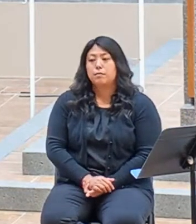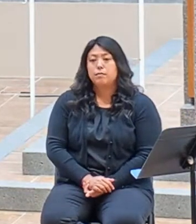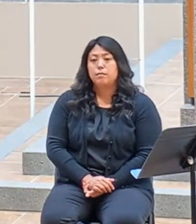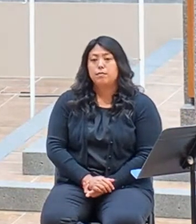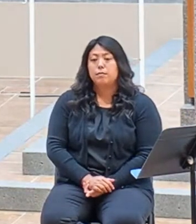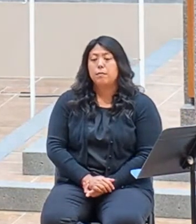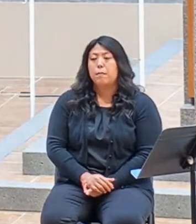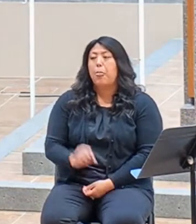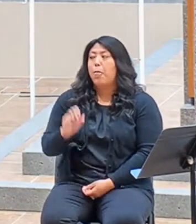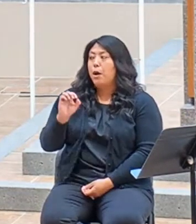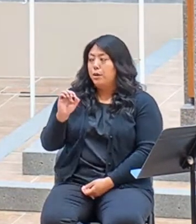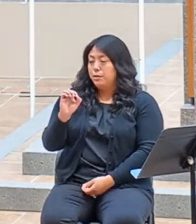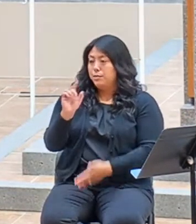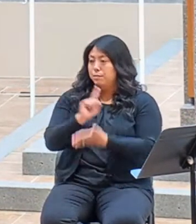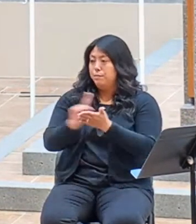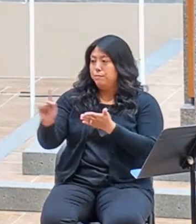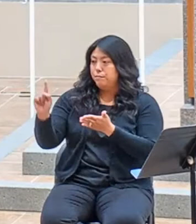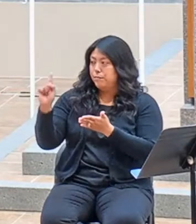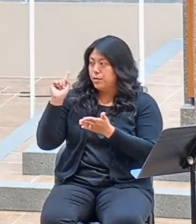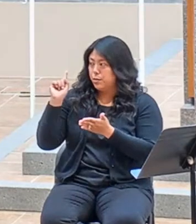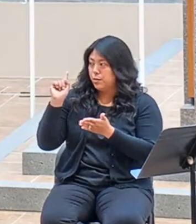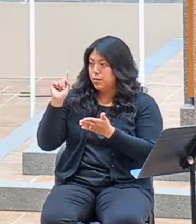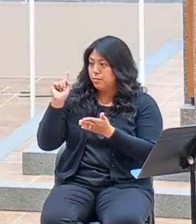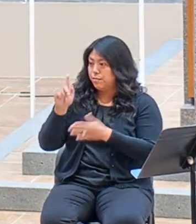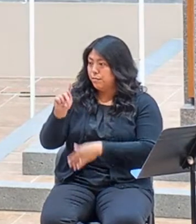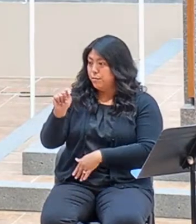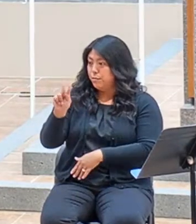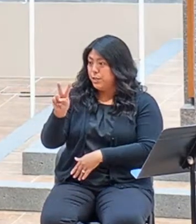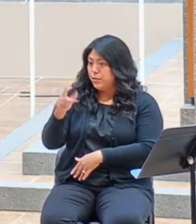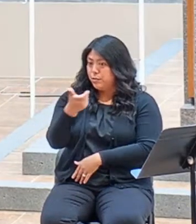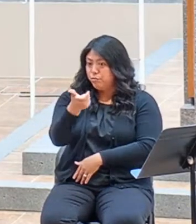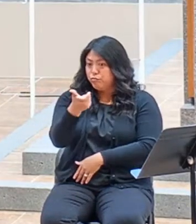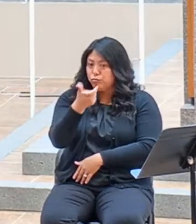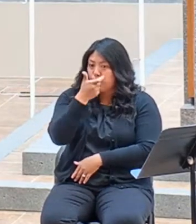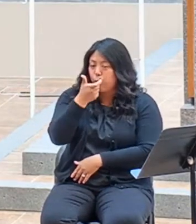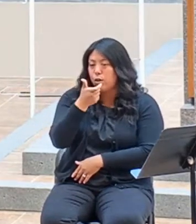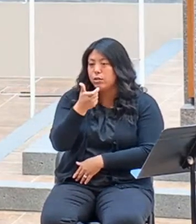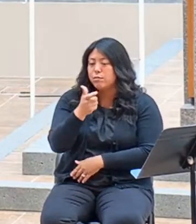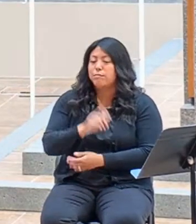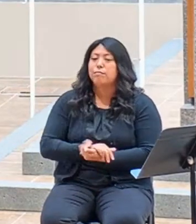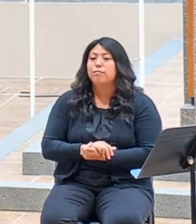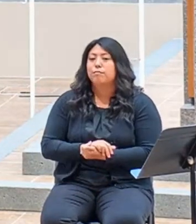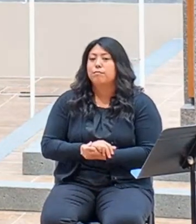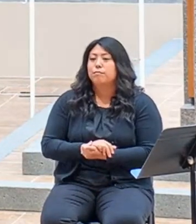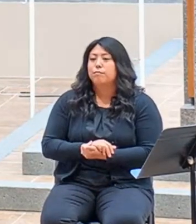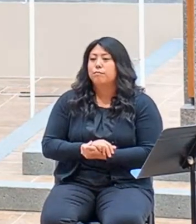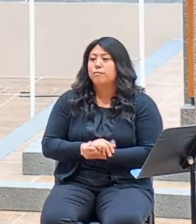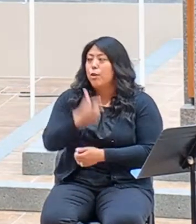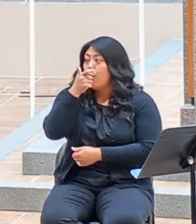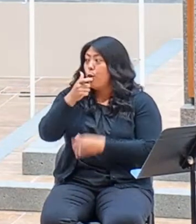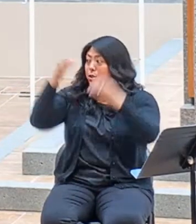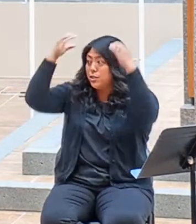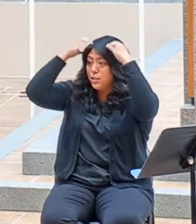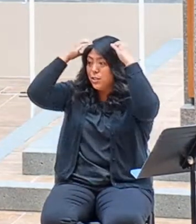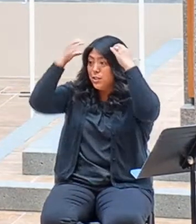So, this week, I turned the TV on for a little bit, and I was browsing the Disney channel.